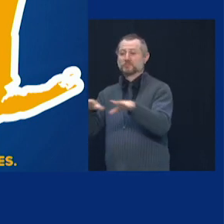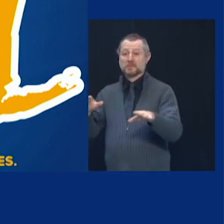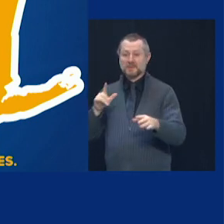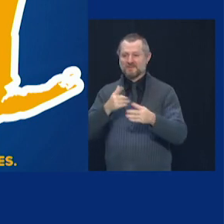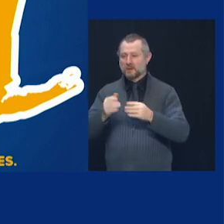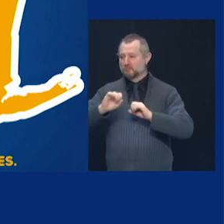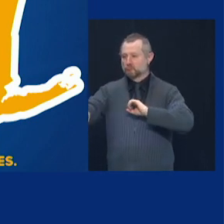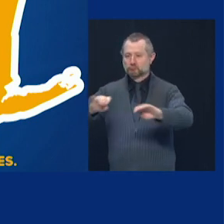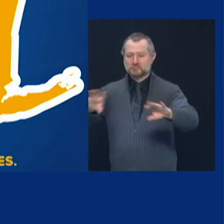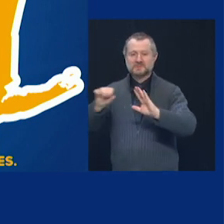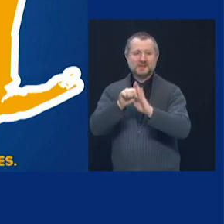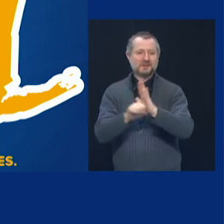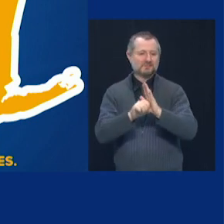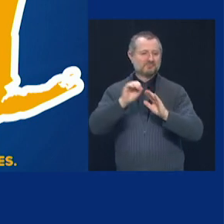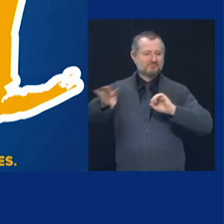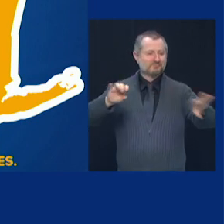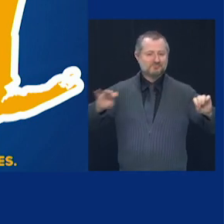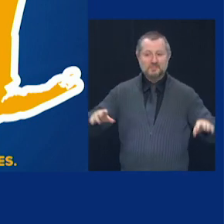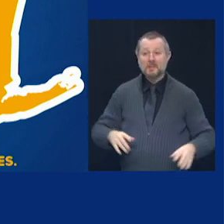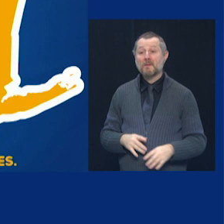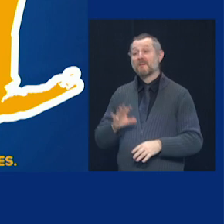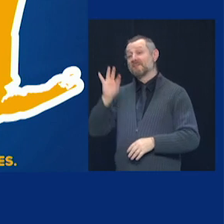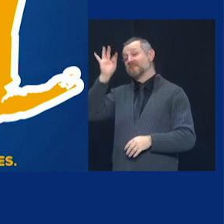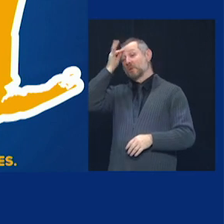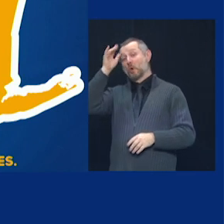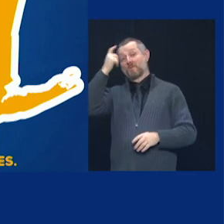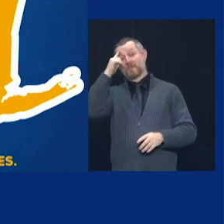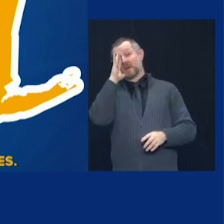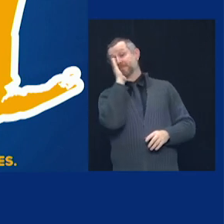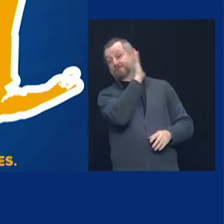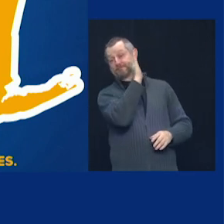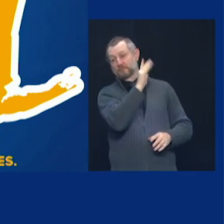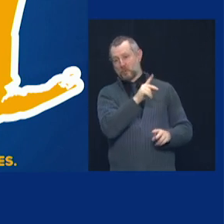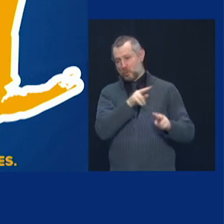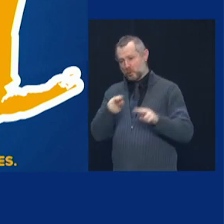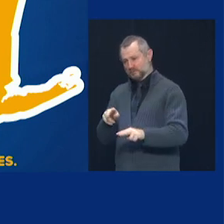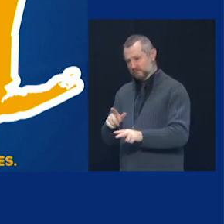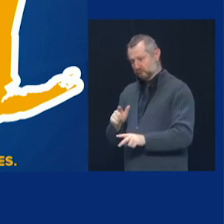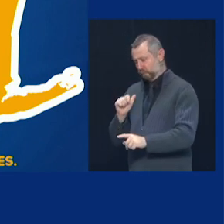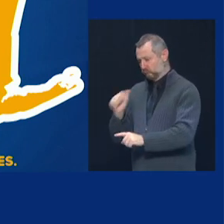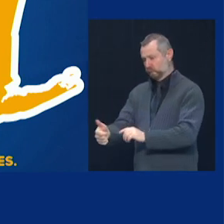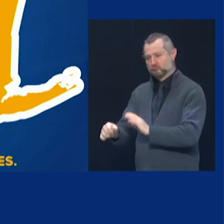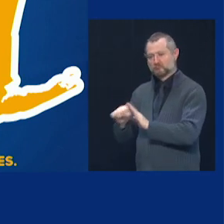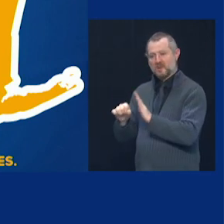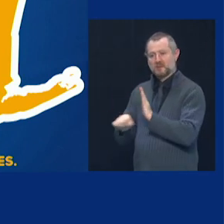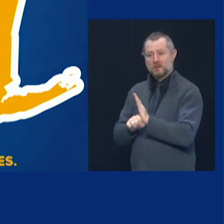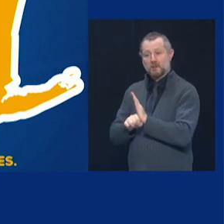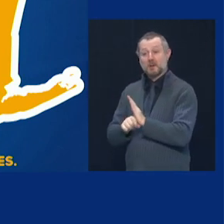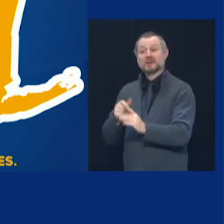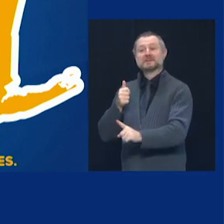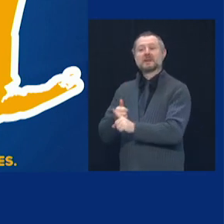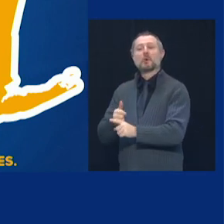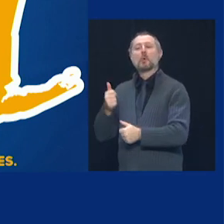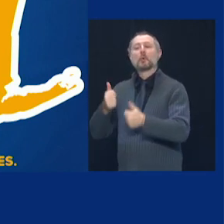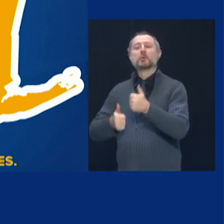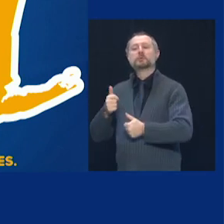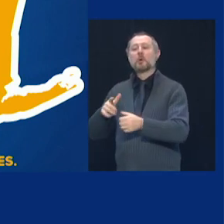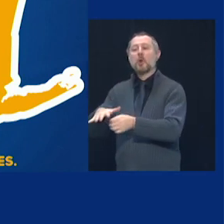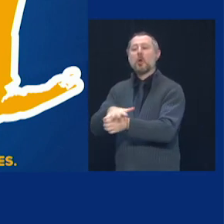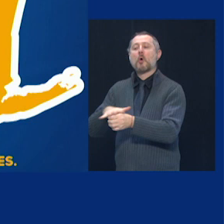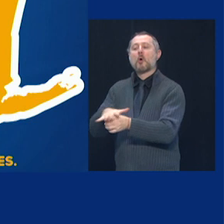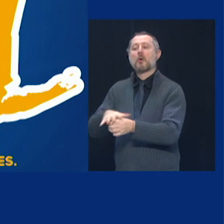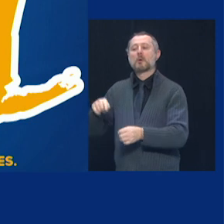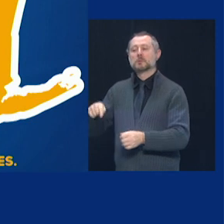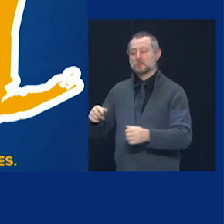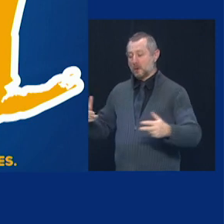The federal government looks to the state to set the distribution locations. They will send